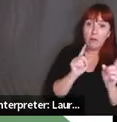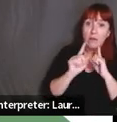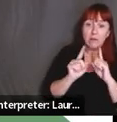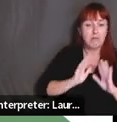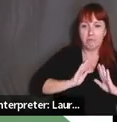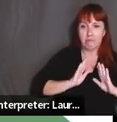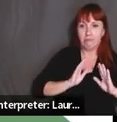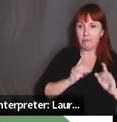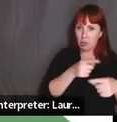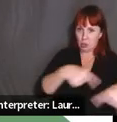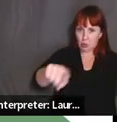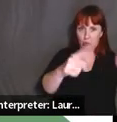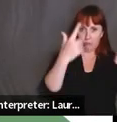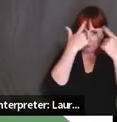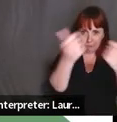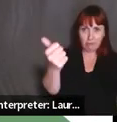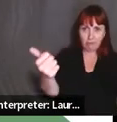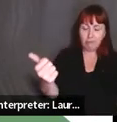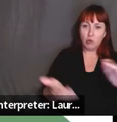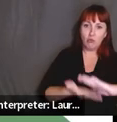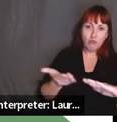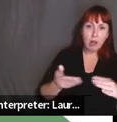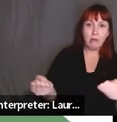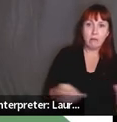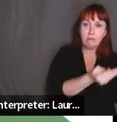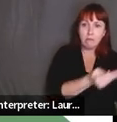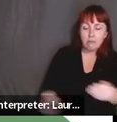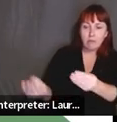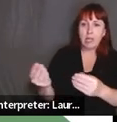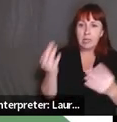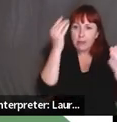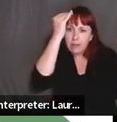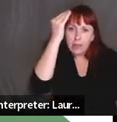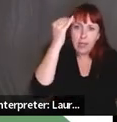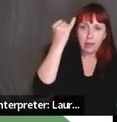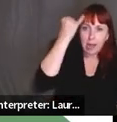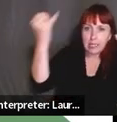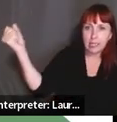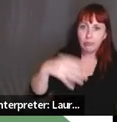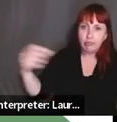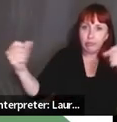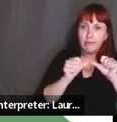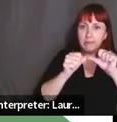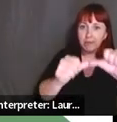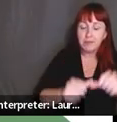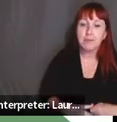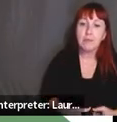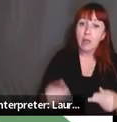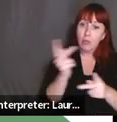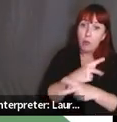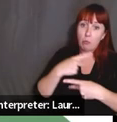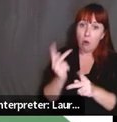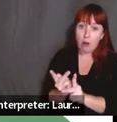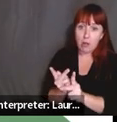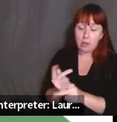and left up to you to kind of, uh, percolate on your own and make sure that those ideas keep flowing. Uh, the products should be finished in